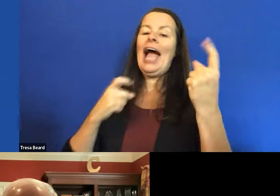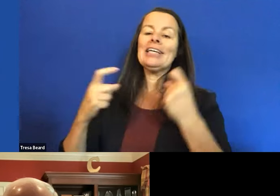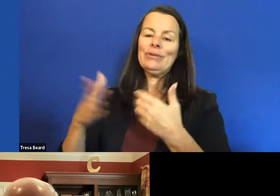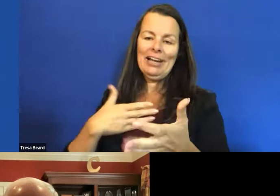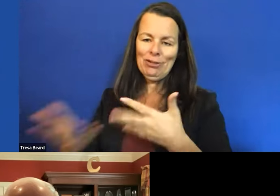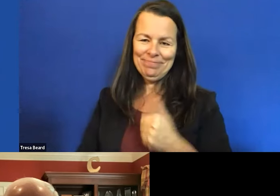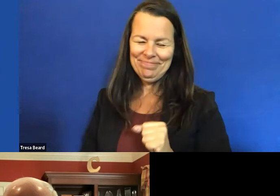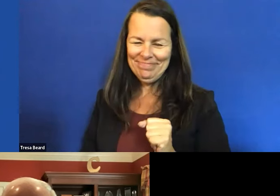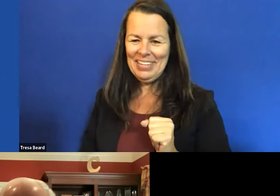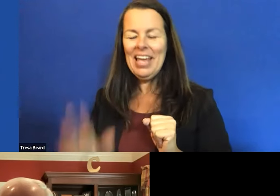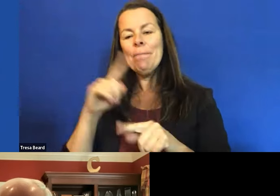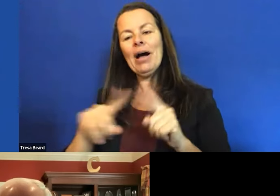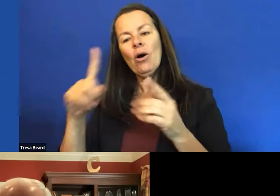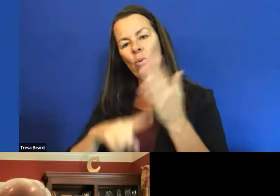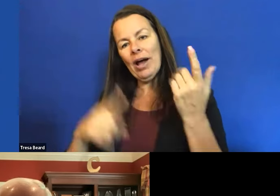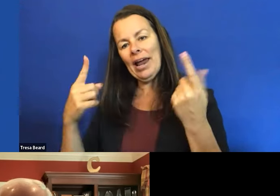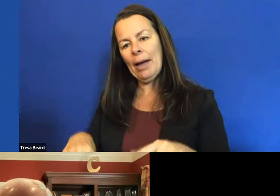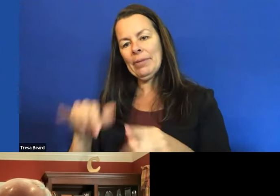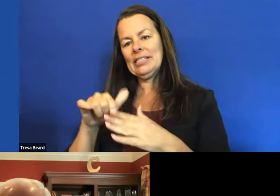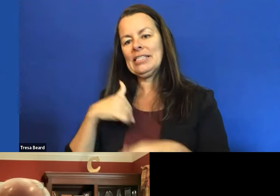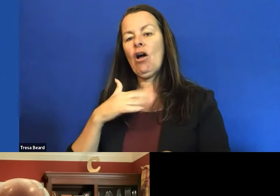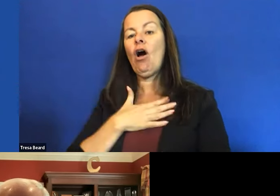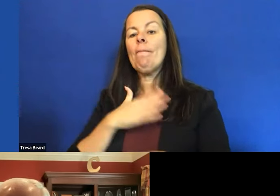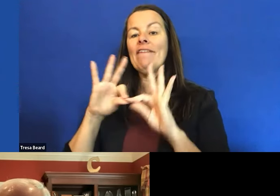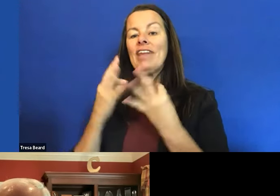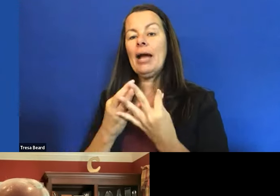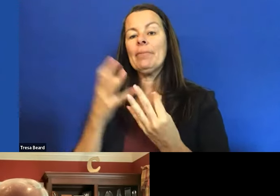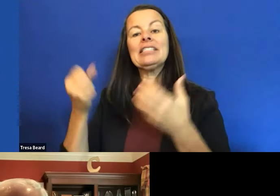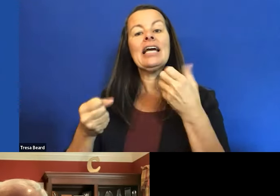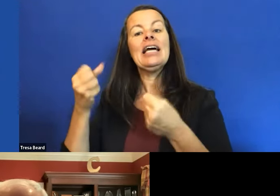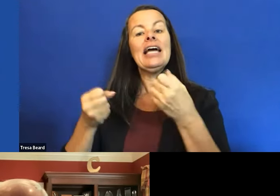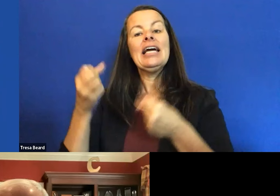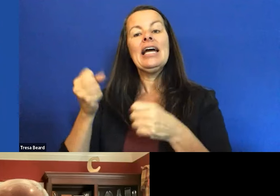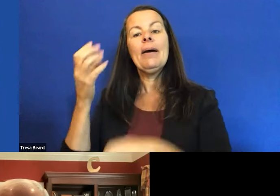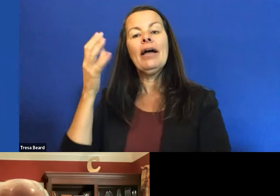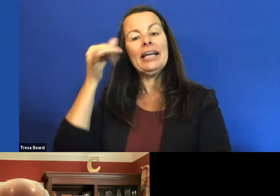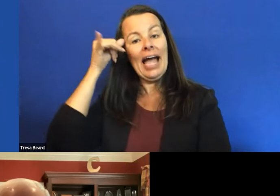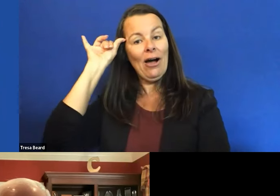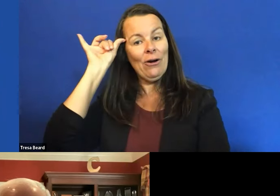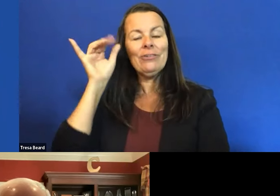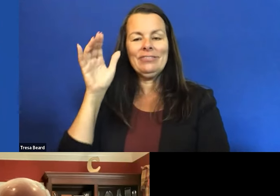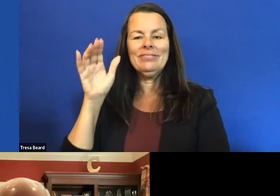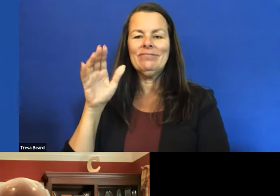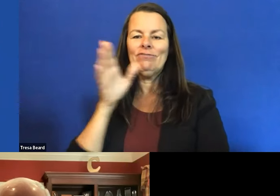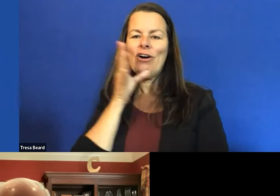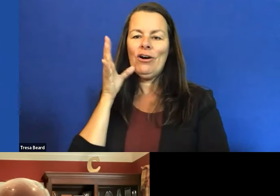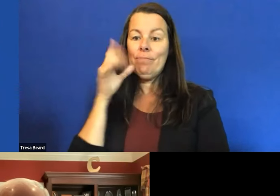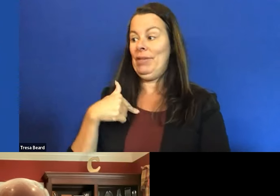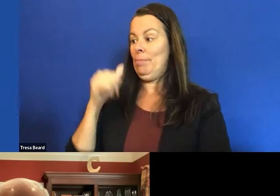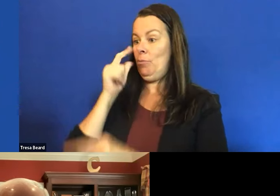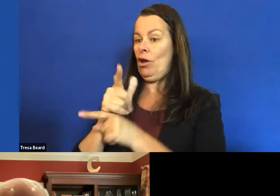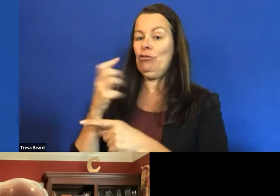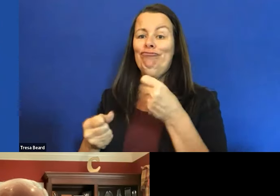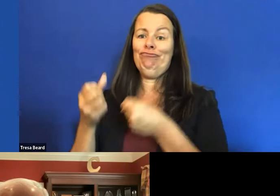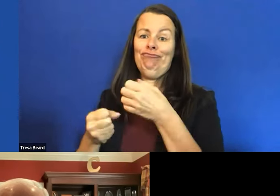is that on my family's dairy farm, my brother and I milked cows every day for six years, every morning, every